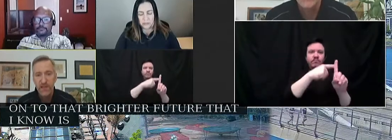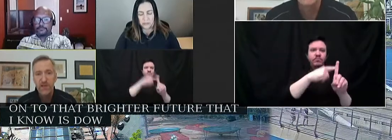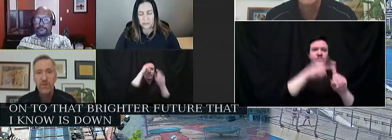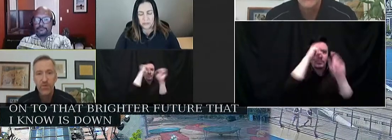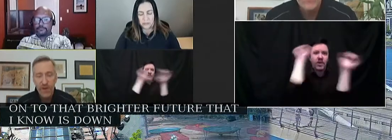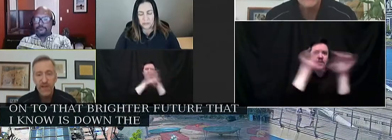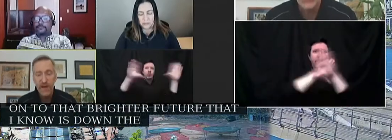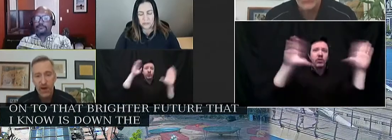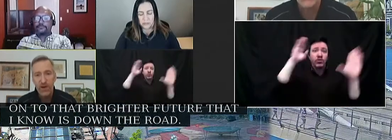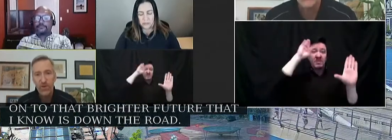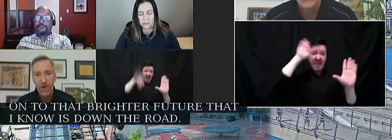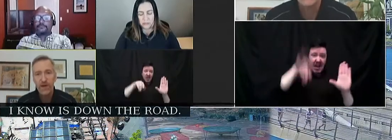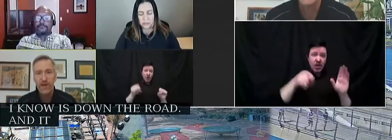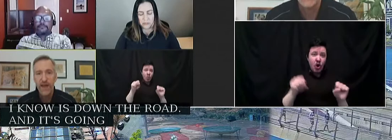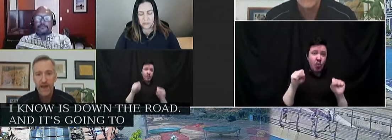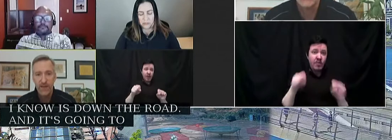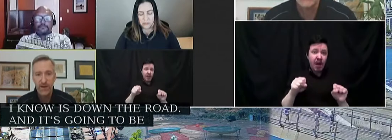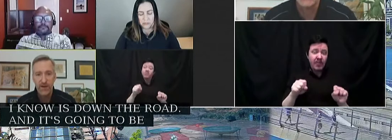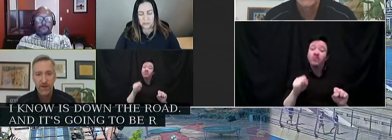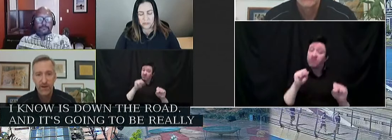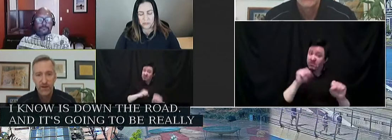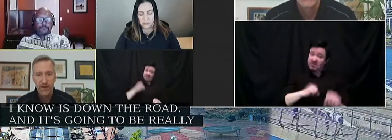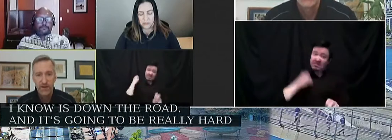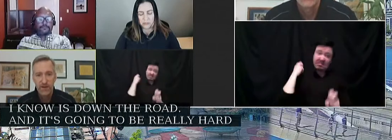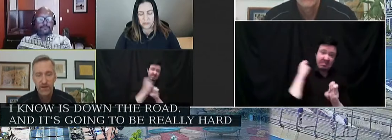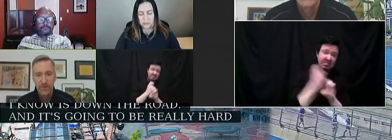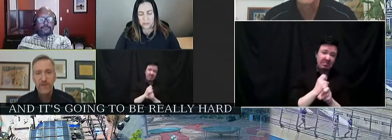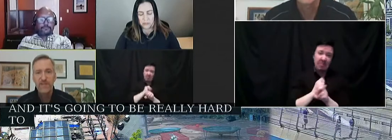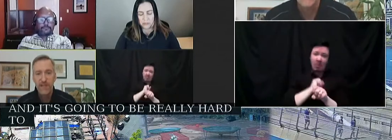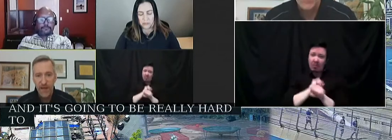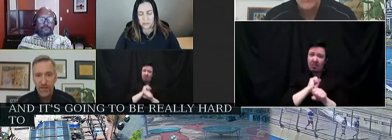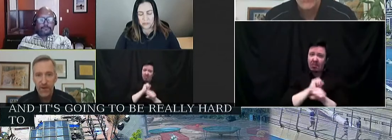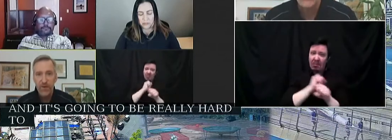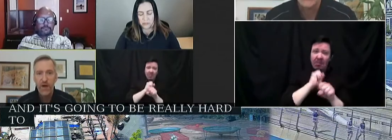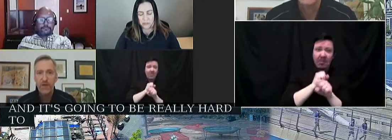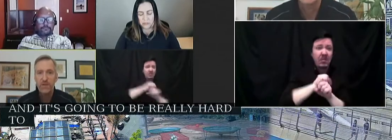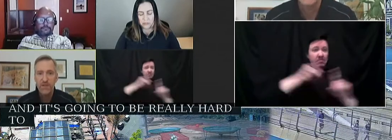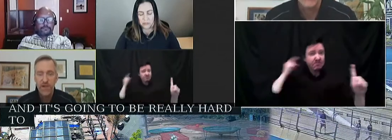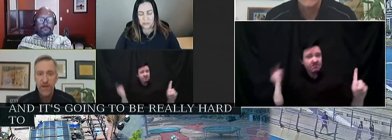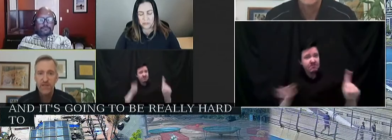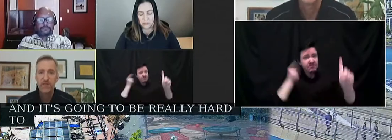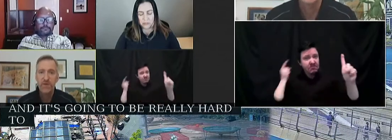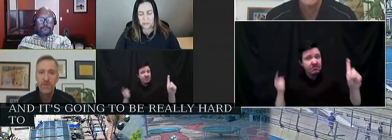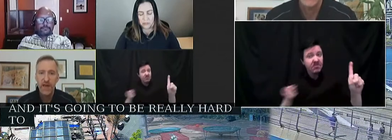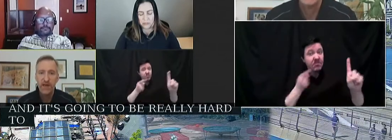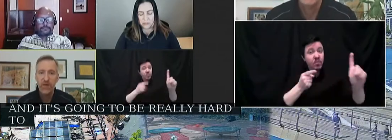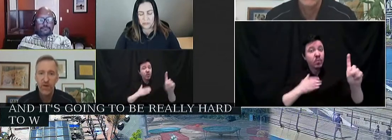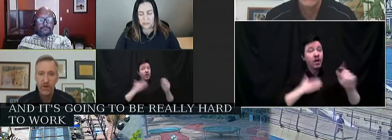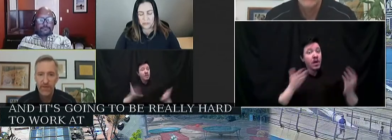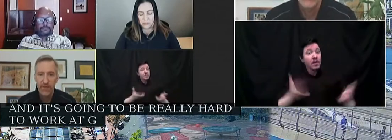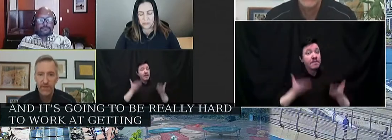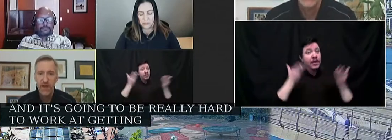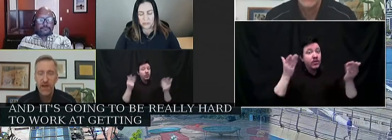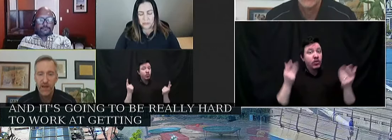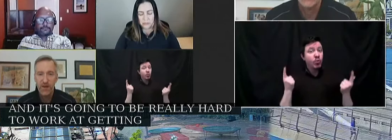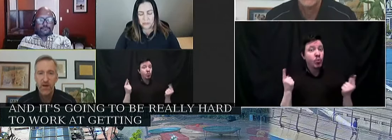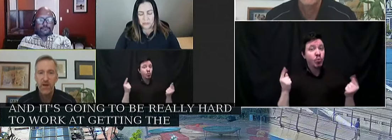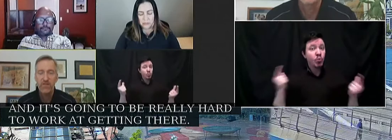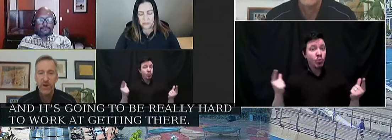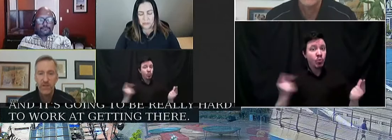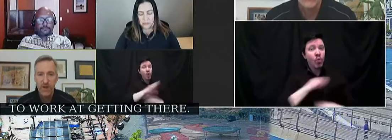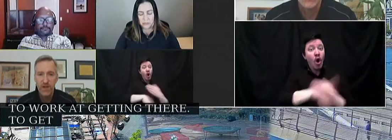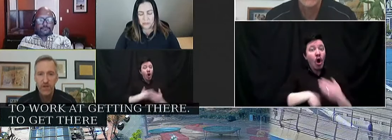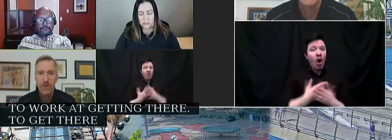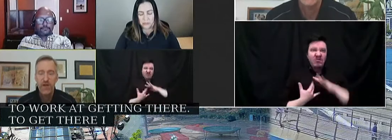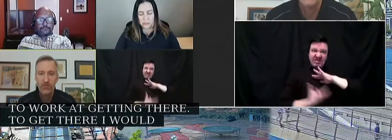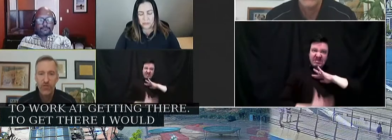And it's going to be really hard work getting there. But to get there, what I would suggest is we take all of this anger